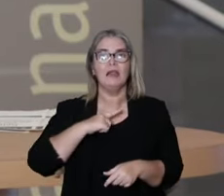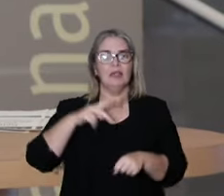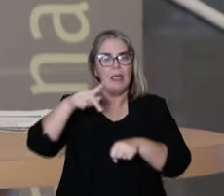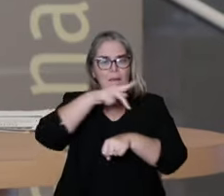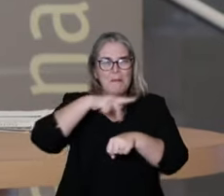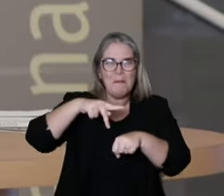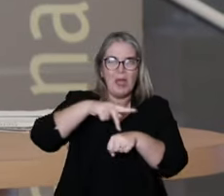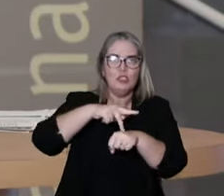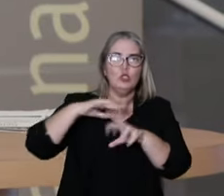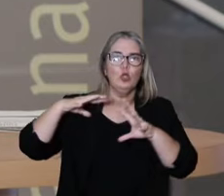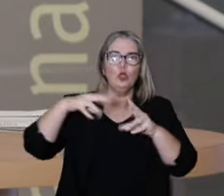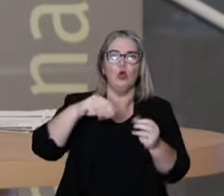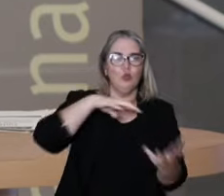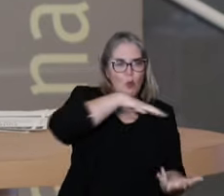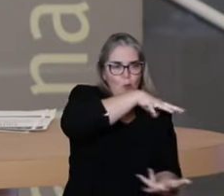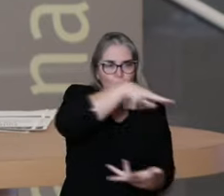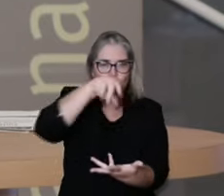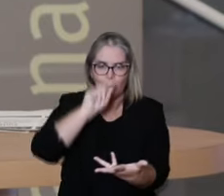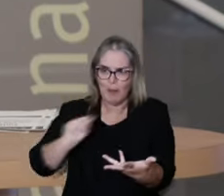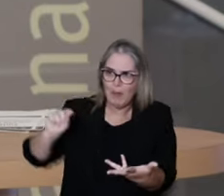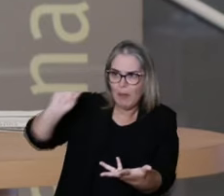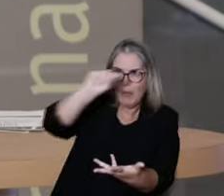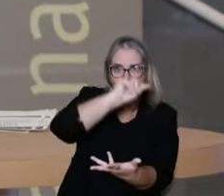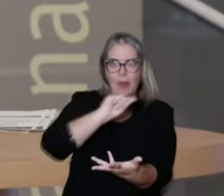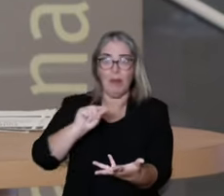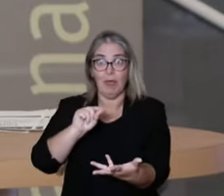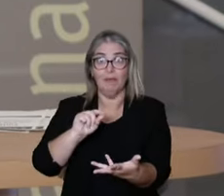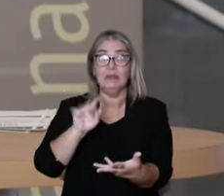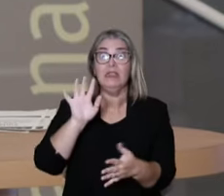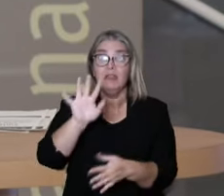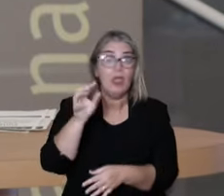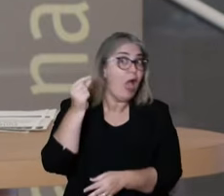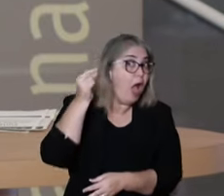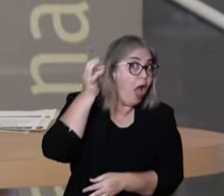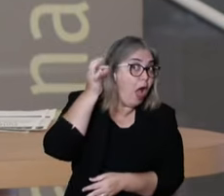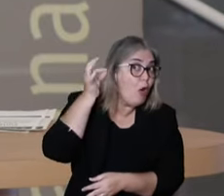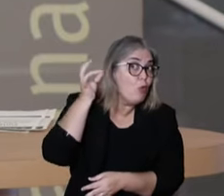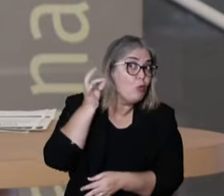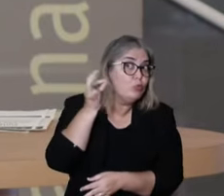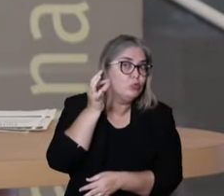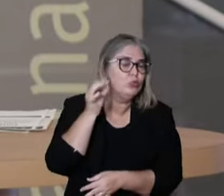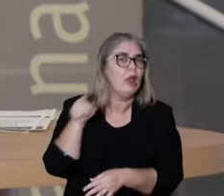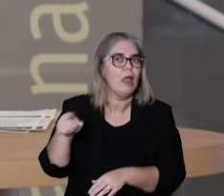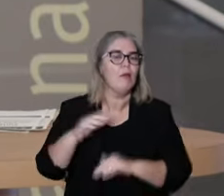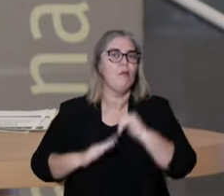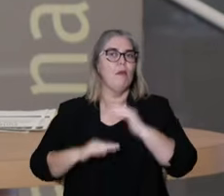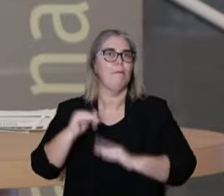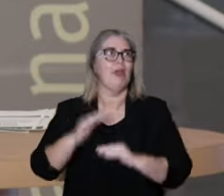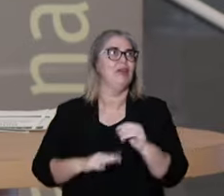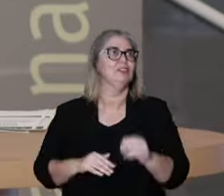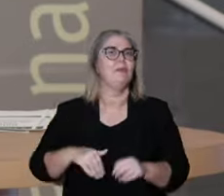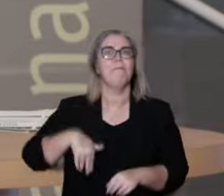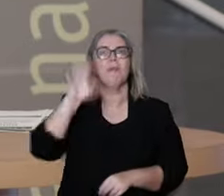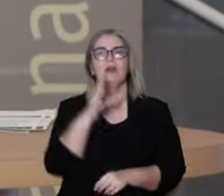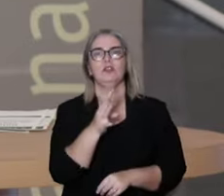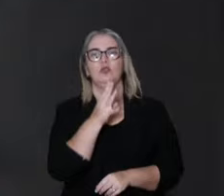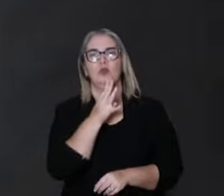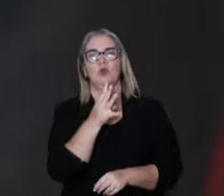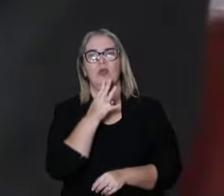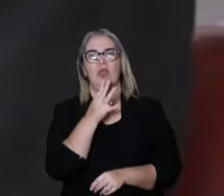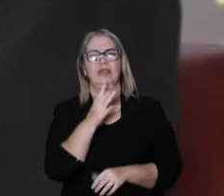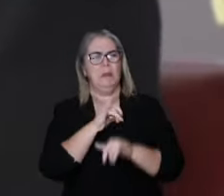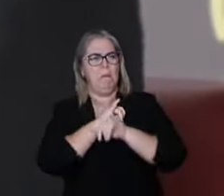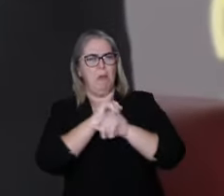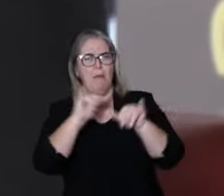pretty much in all countries in the world. Acupuncture is one of the